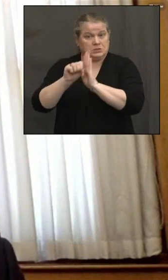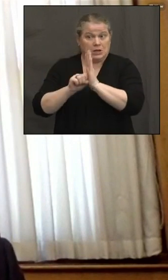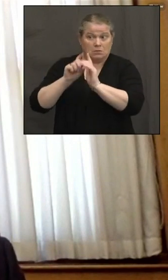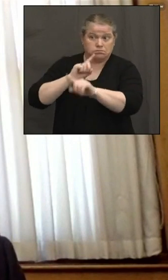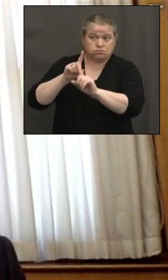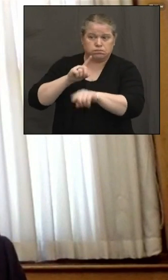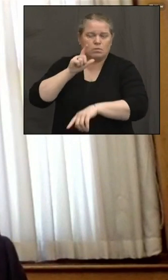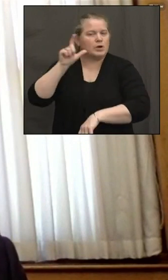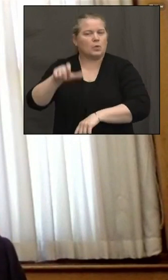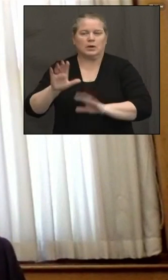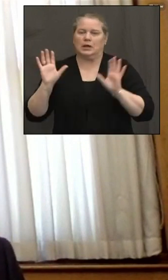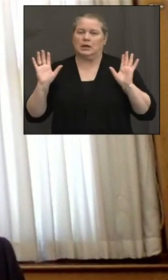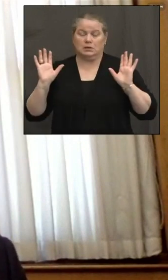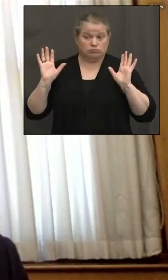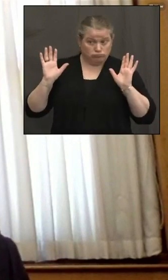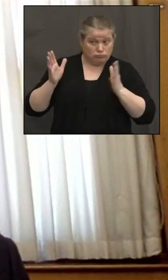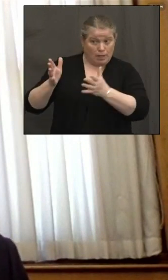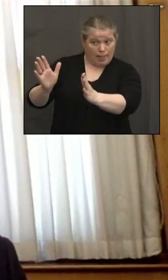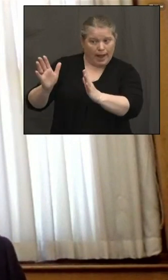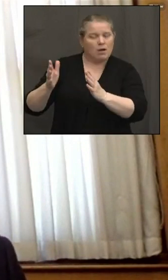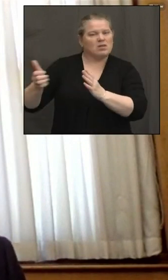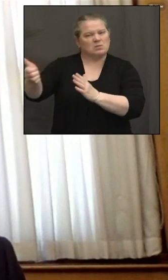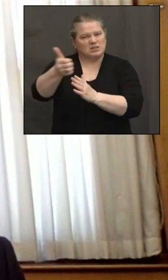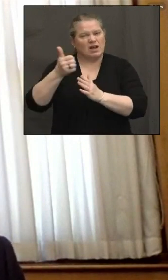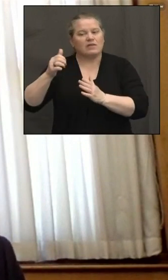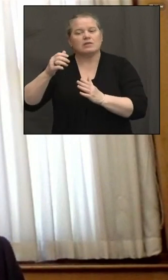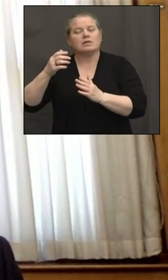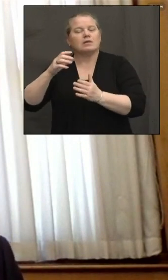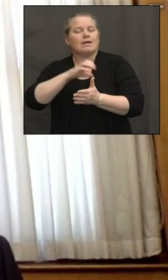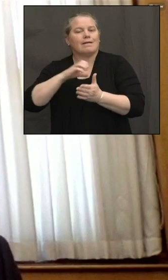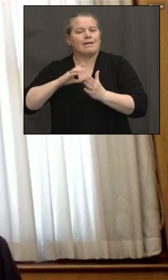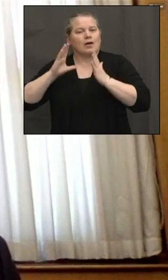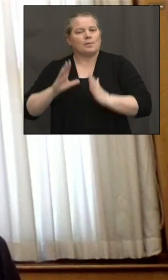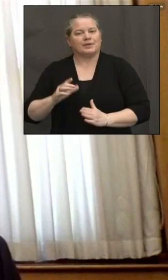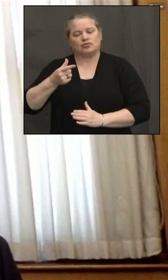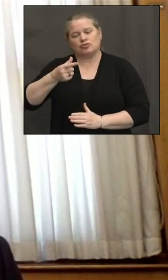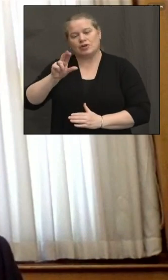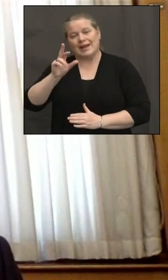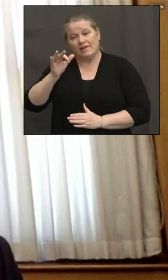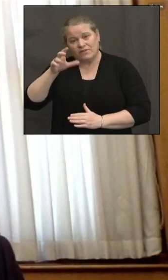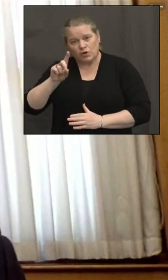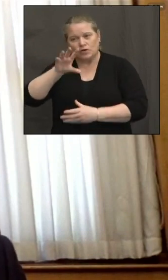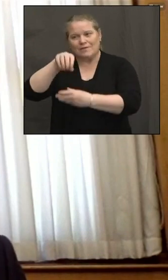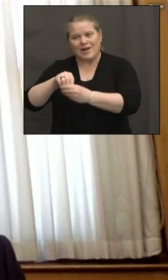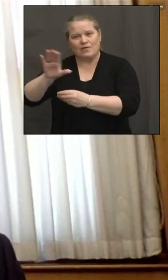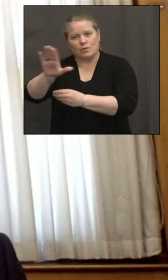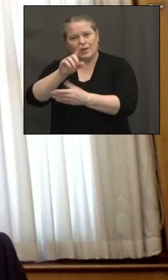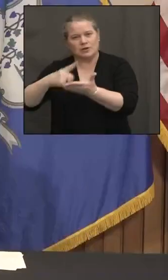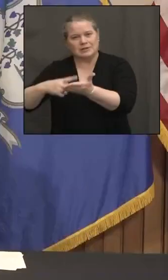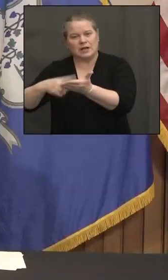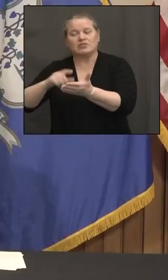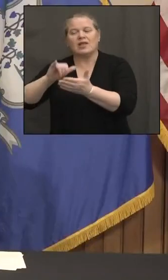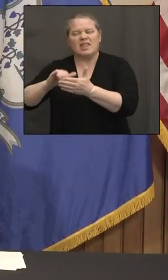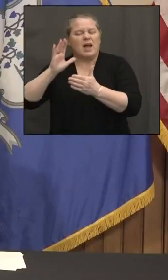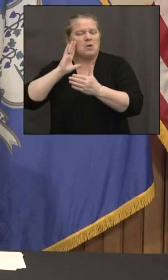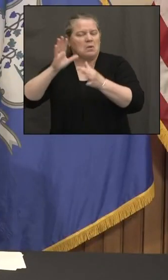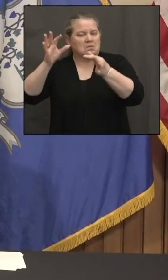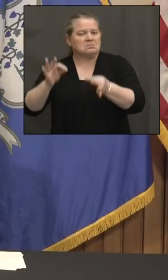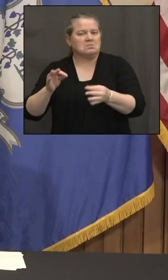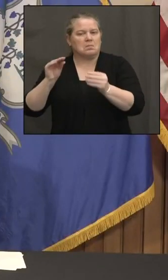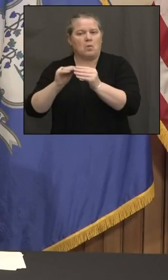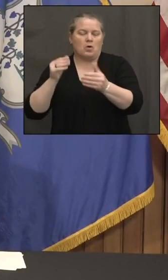Gifford and, uh, you know, that's something that we're looking to firm up over the next week or so as we get closer to April 5th. Okay. Thanks.